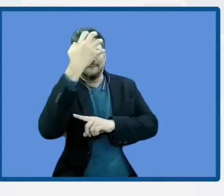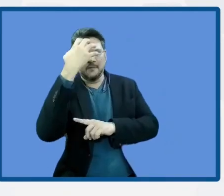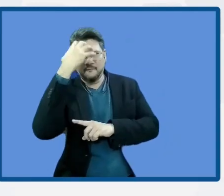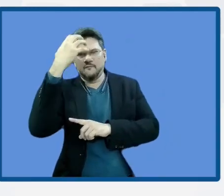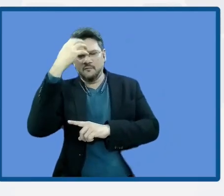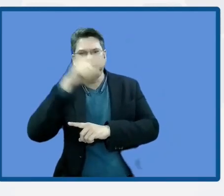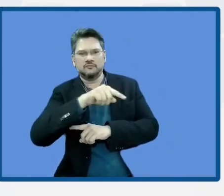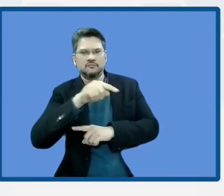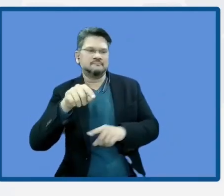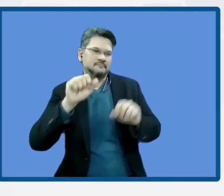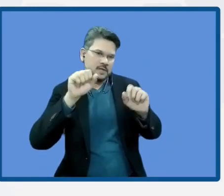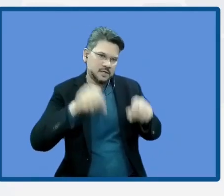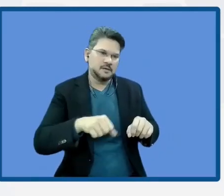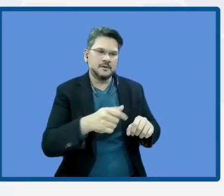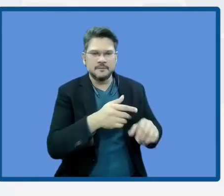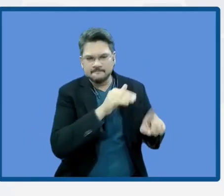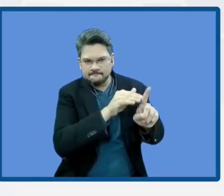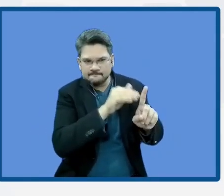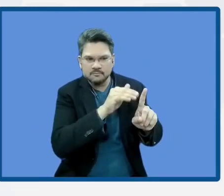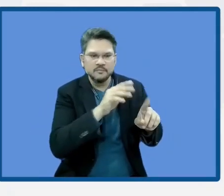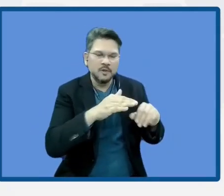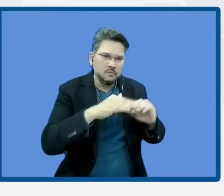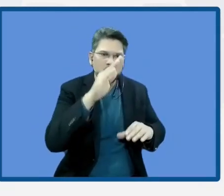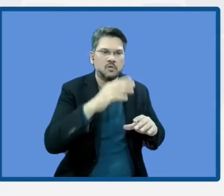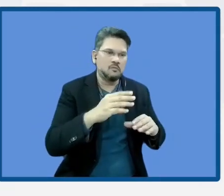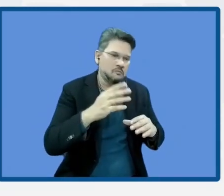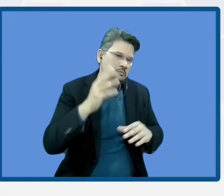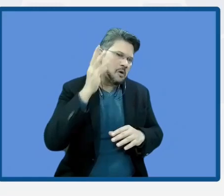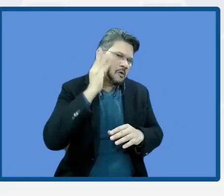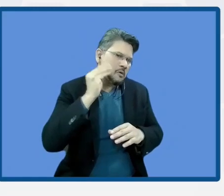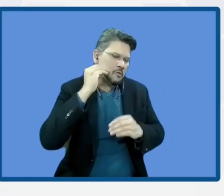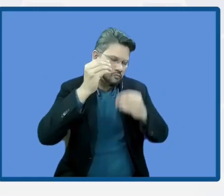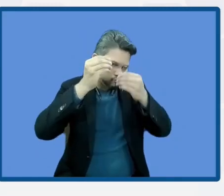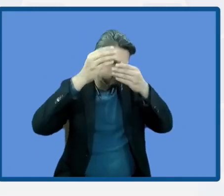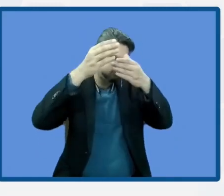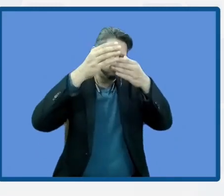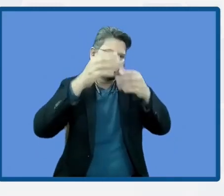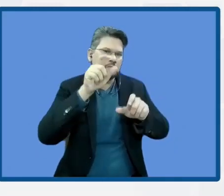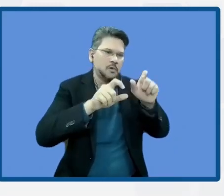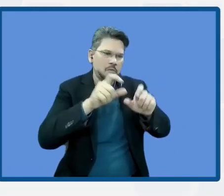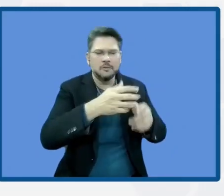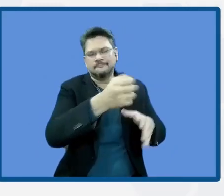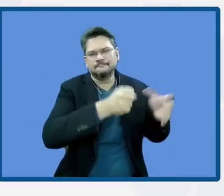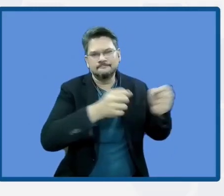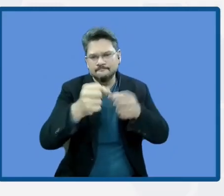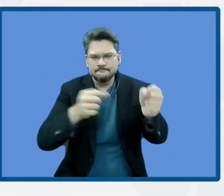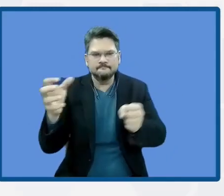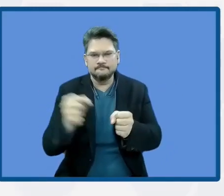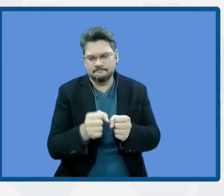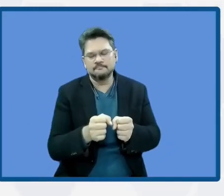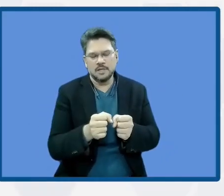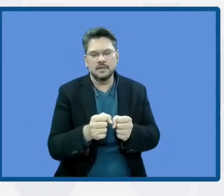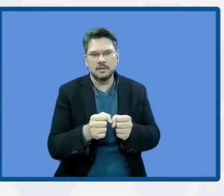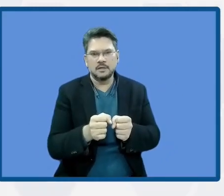two directions. So I also wanted to mention something about the private sector. How did we manage